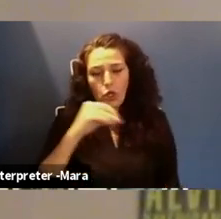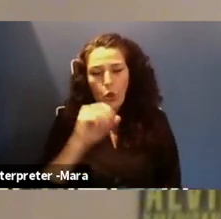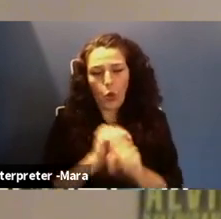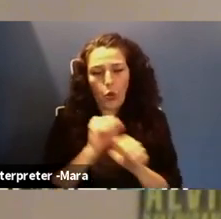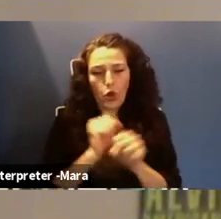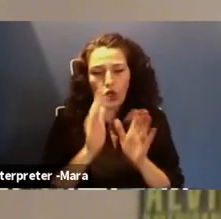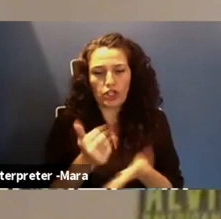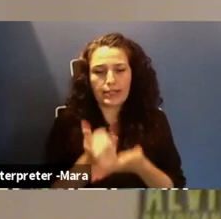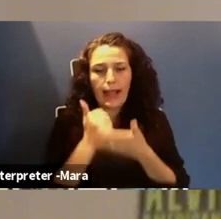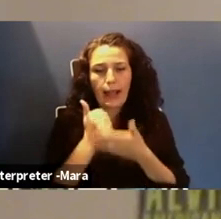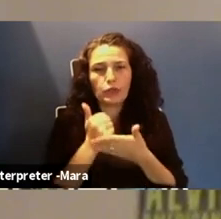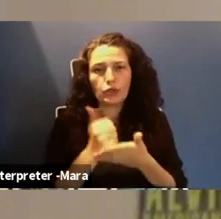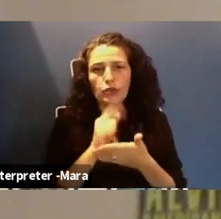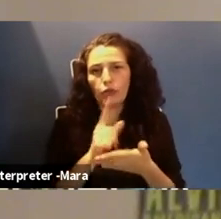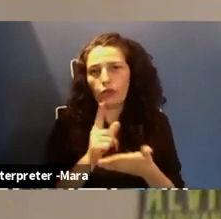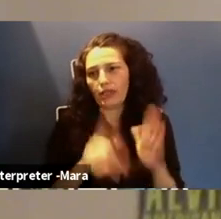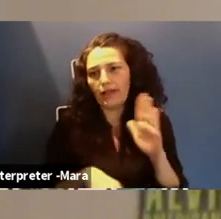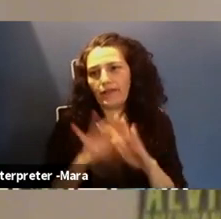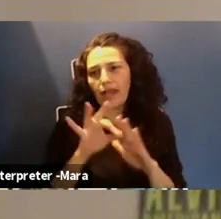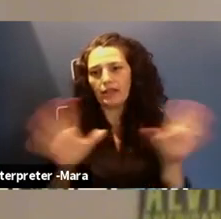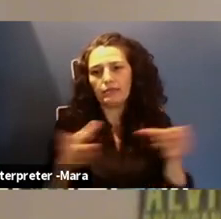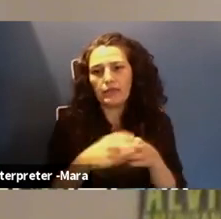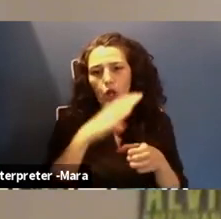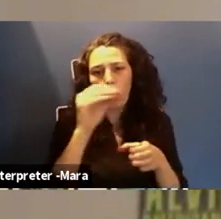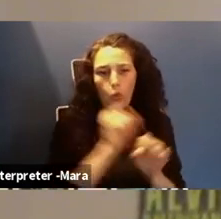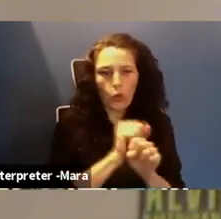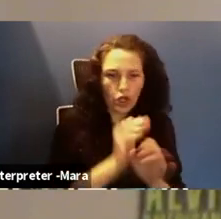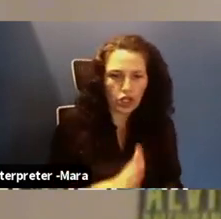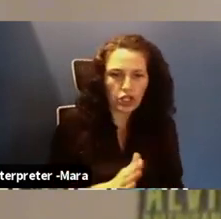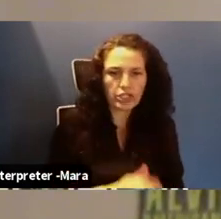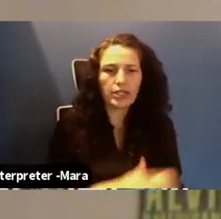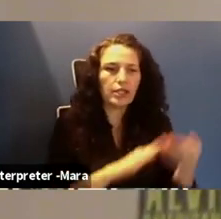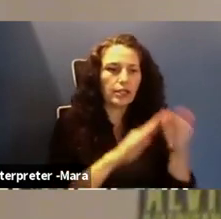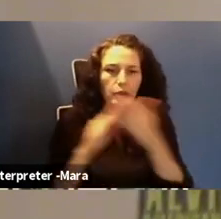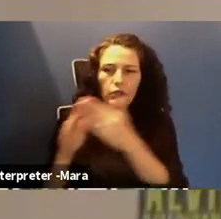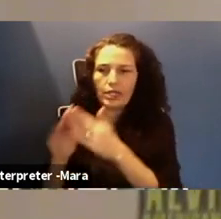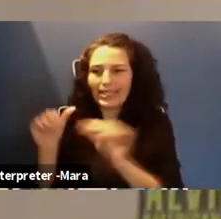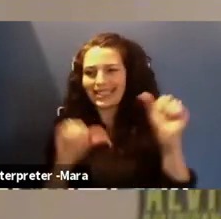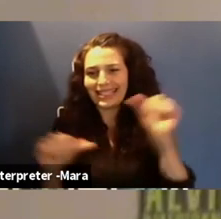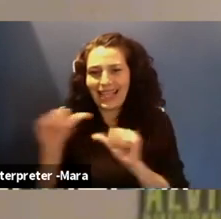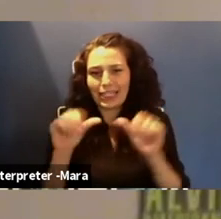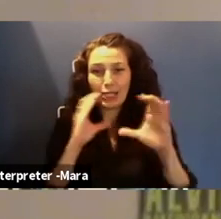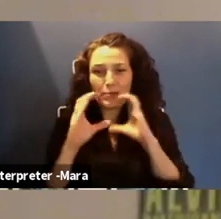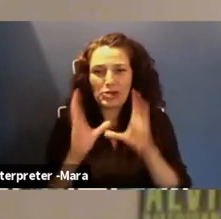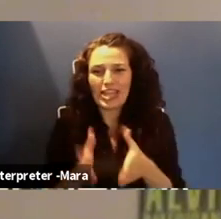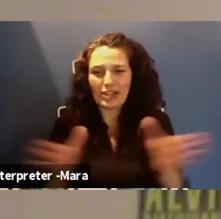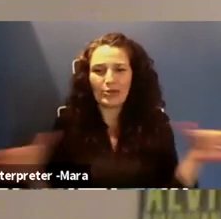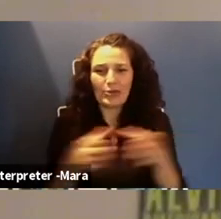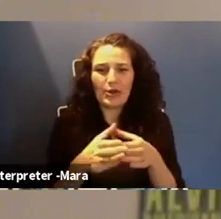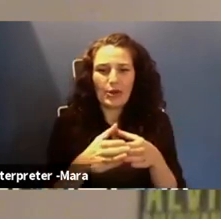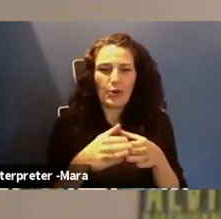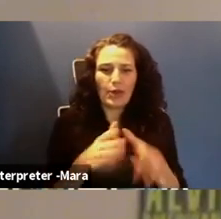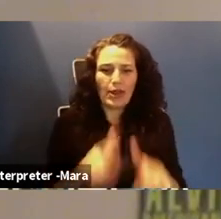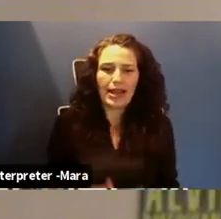finding a set of coworkers, a community of science communicators, all who live and work in the Los Angeles area,